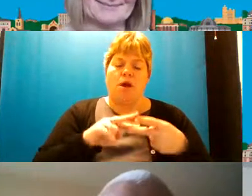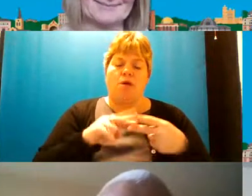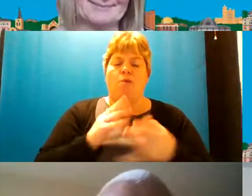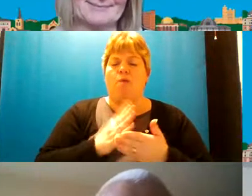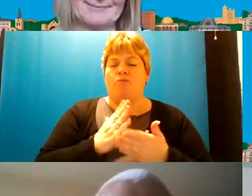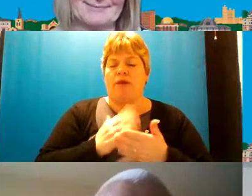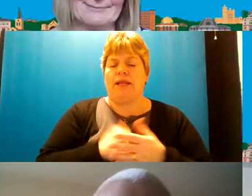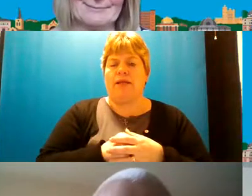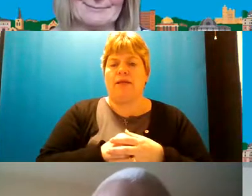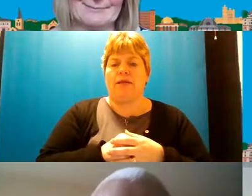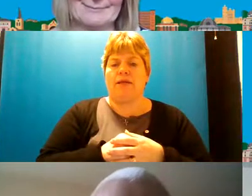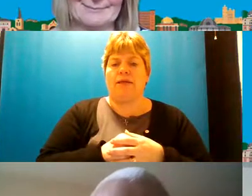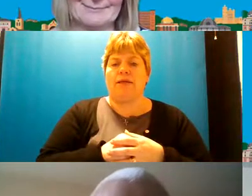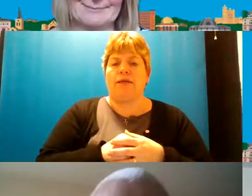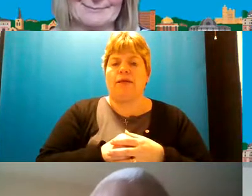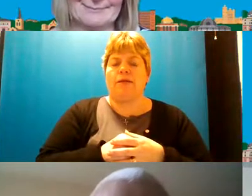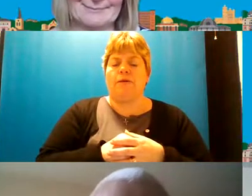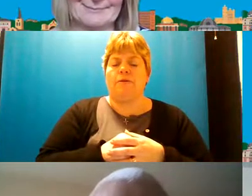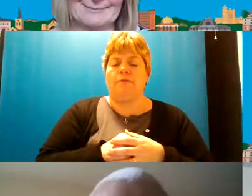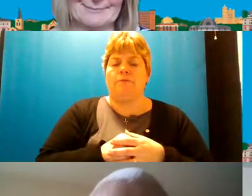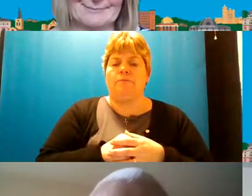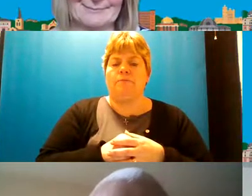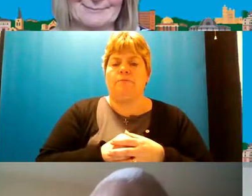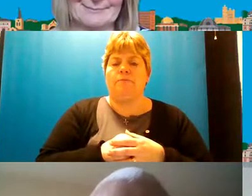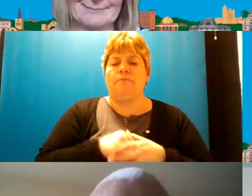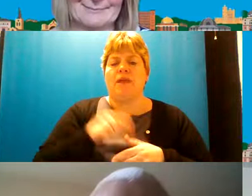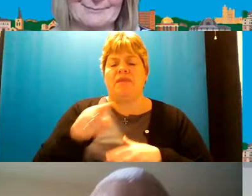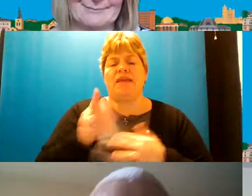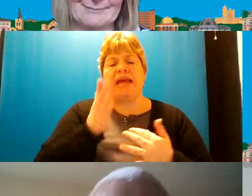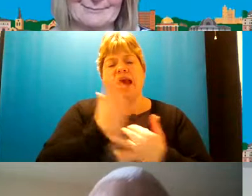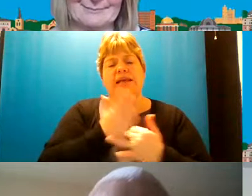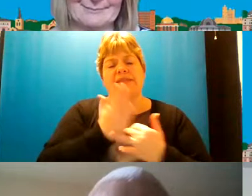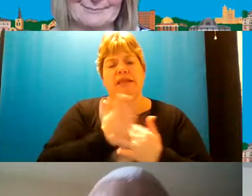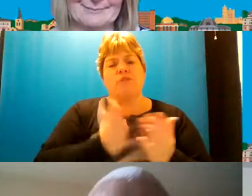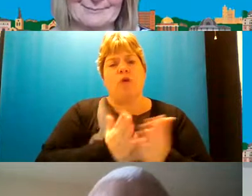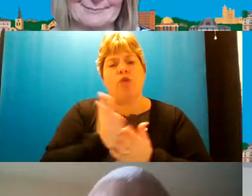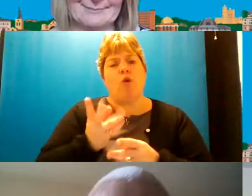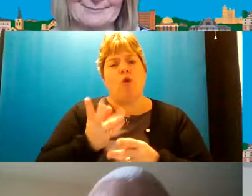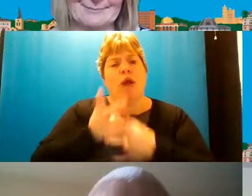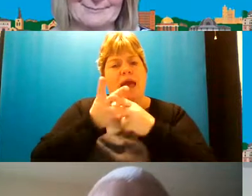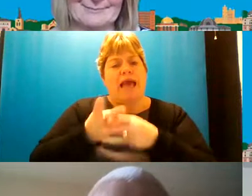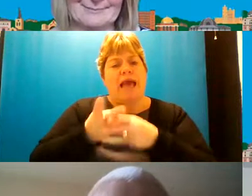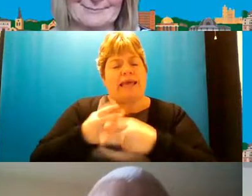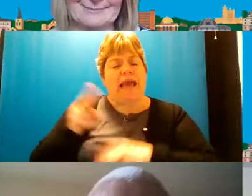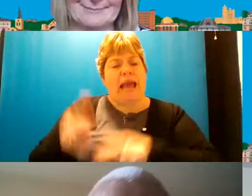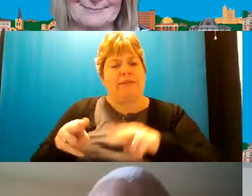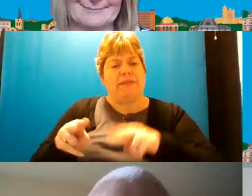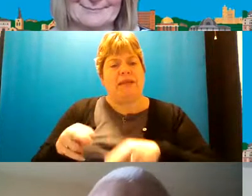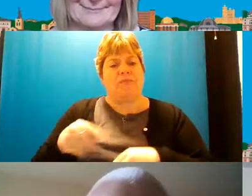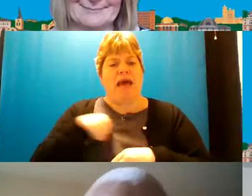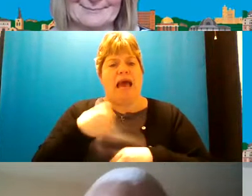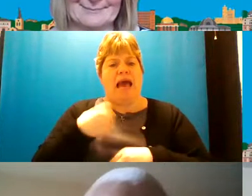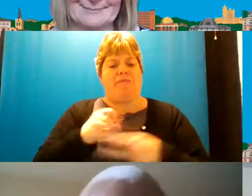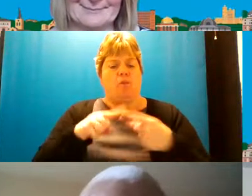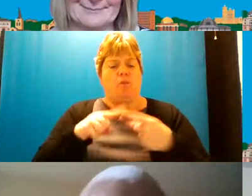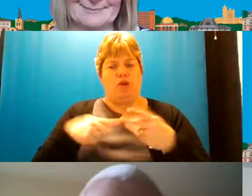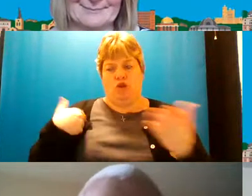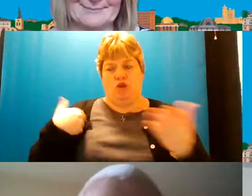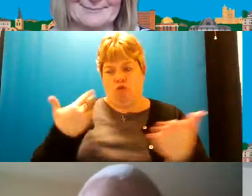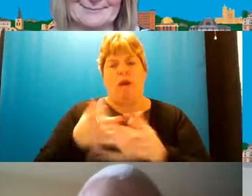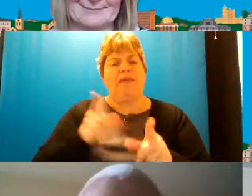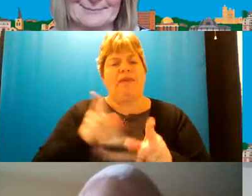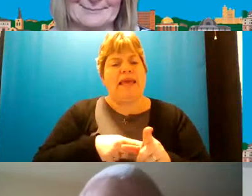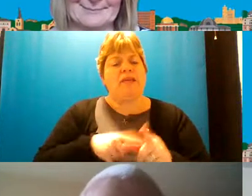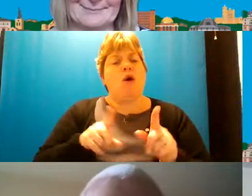i put on the chat is this accessible through a carer's assessment because i've had one or two over the years